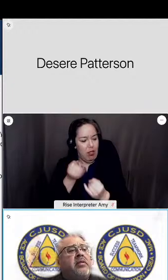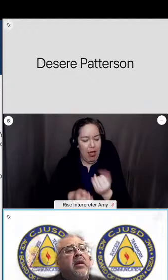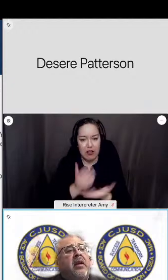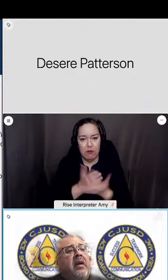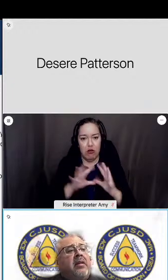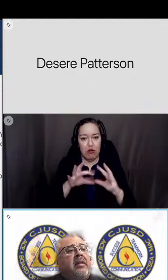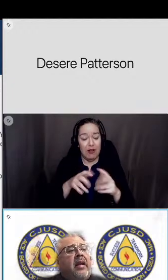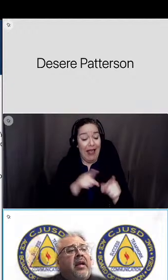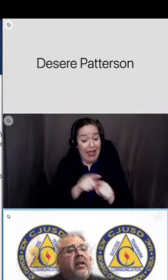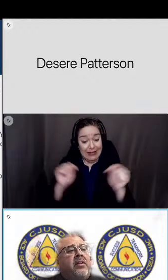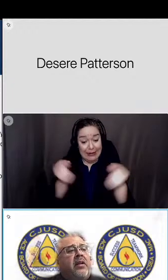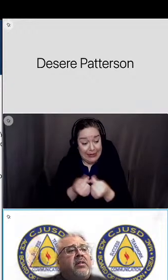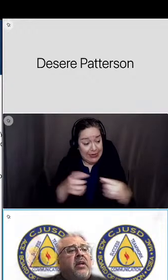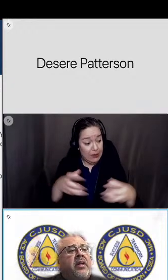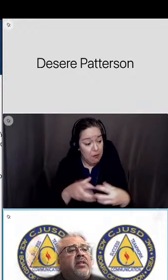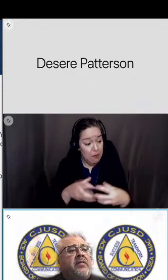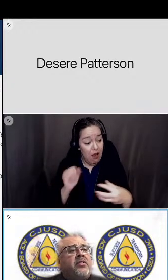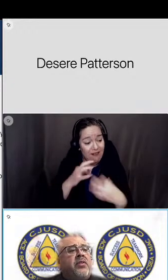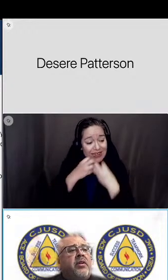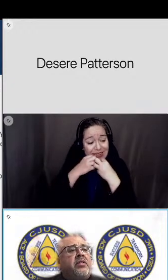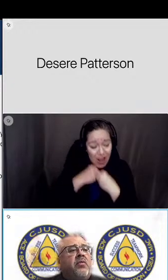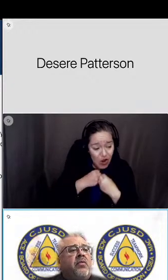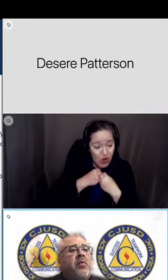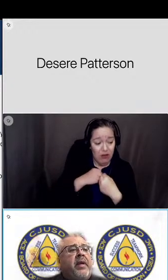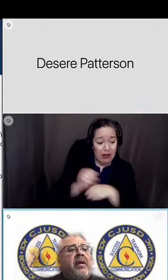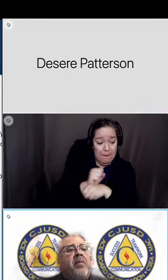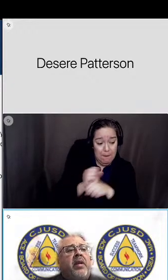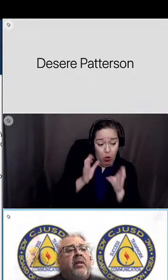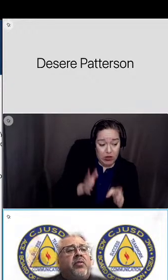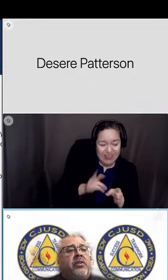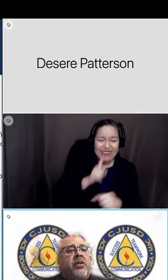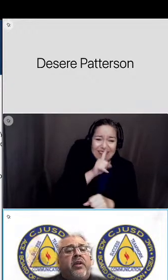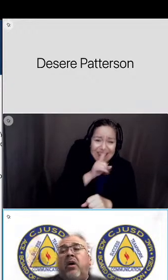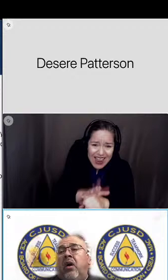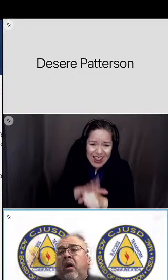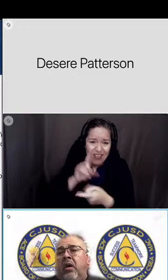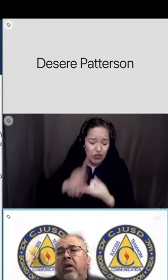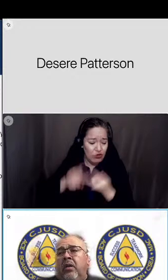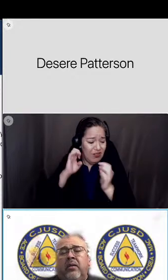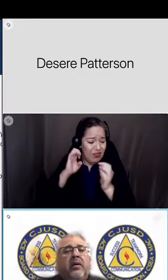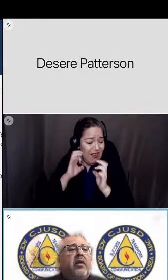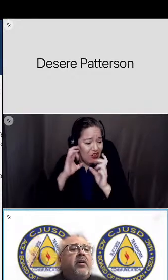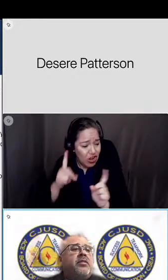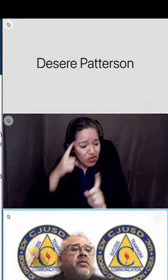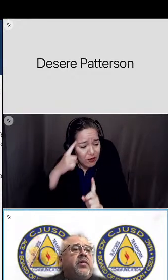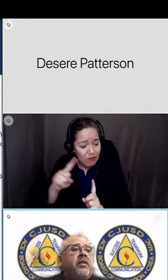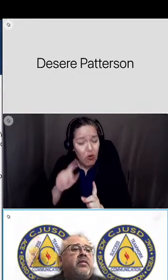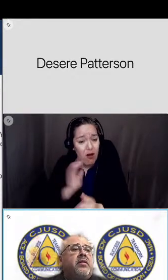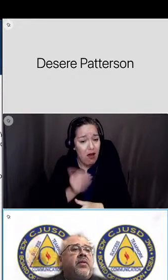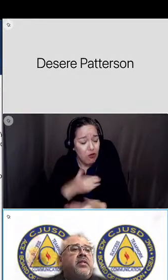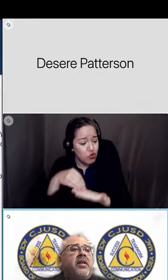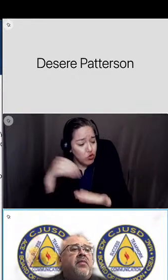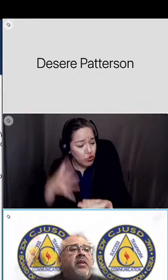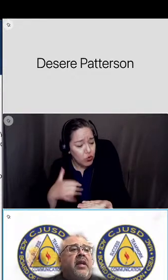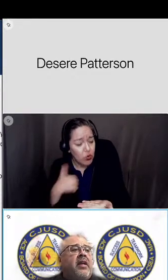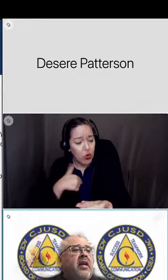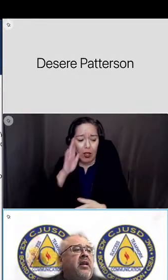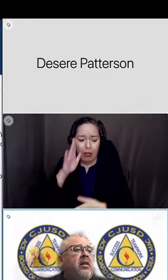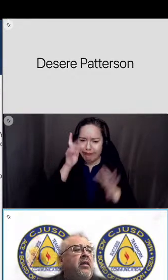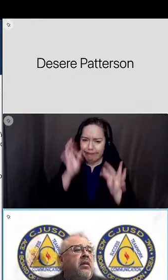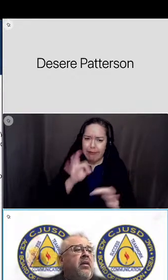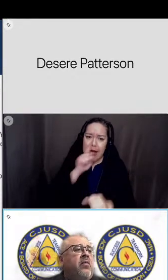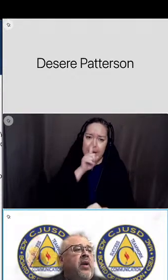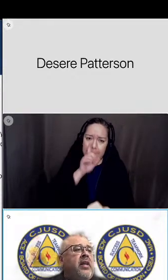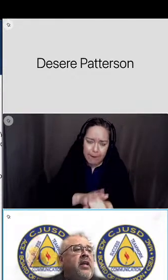caring employees dedicated to the education of our students, we will be committed to ensuring all students receive what